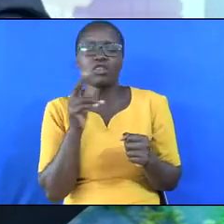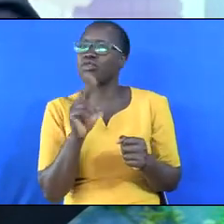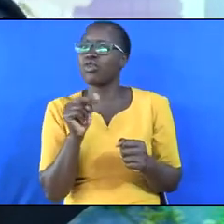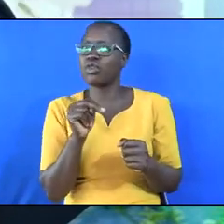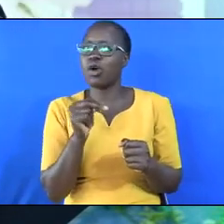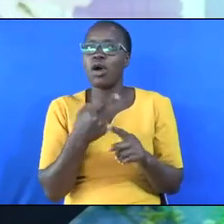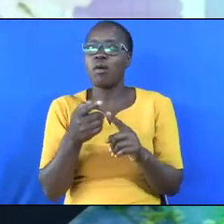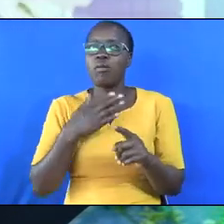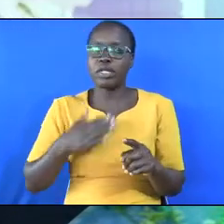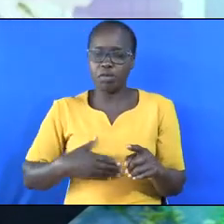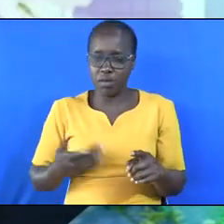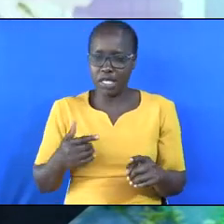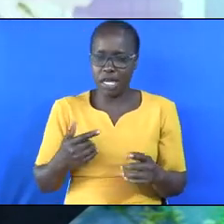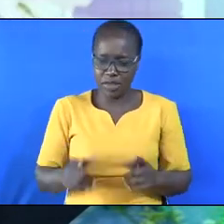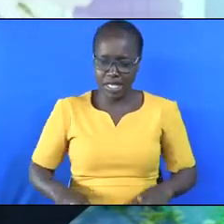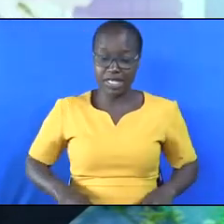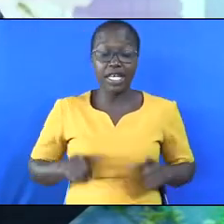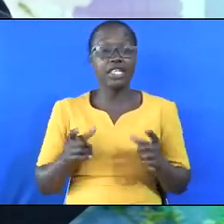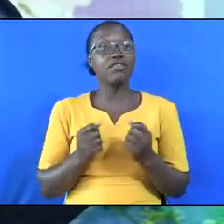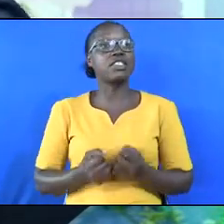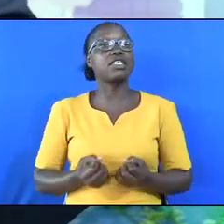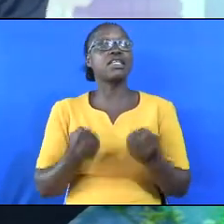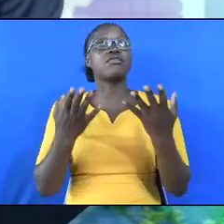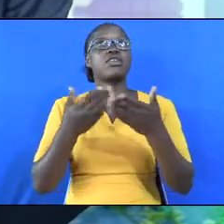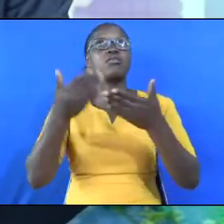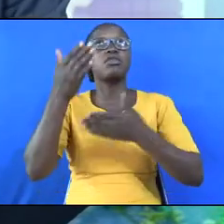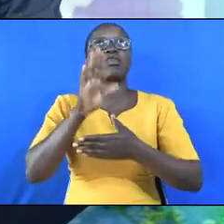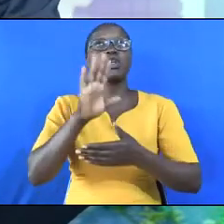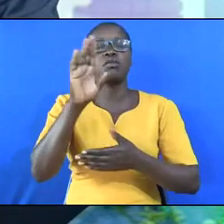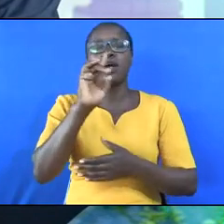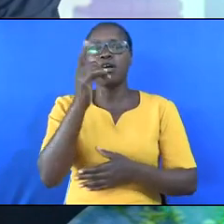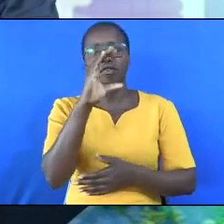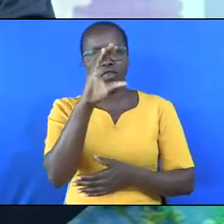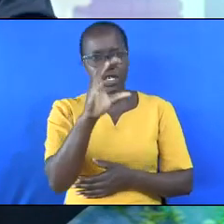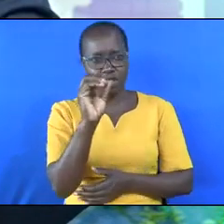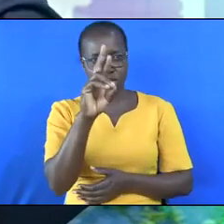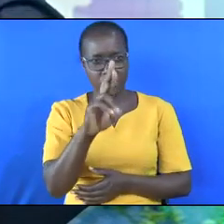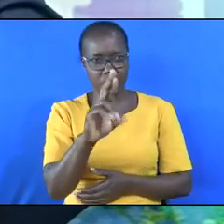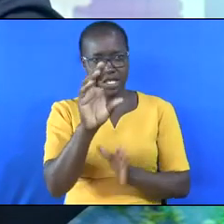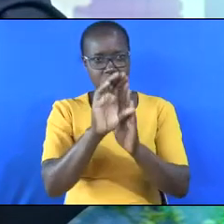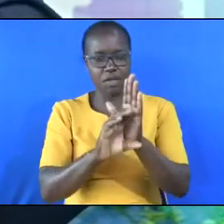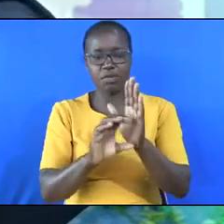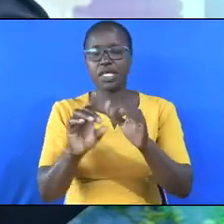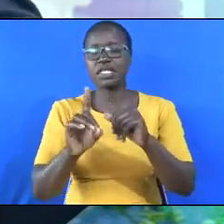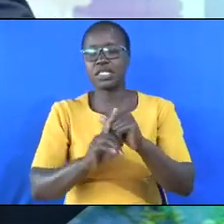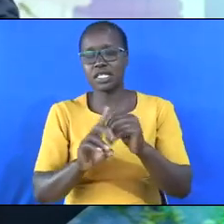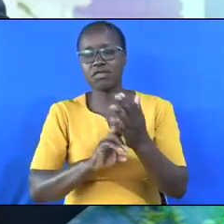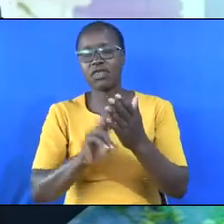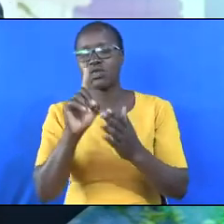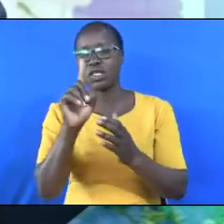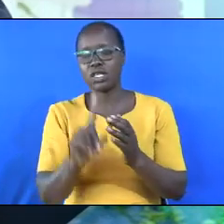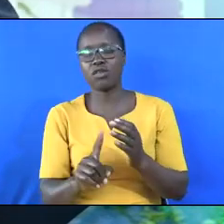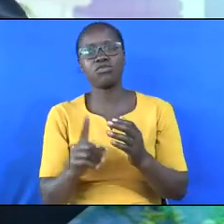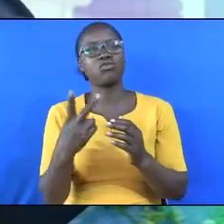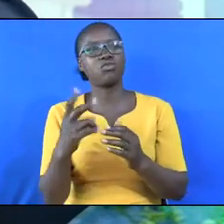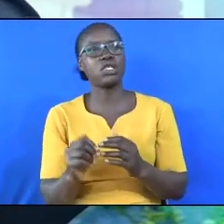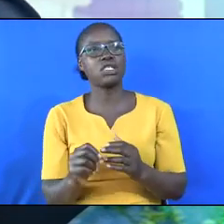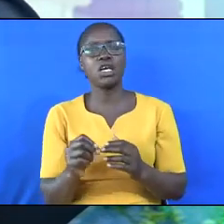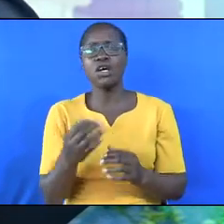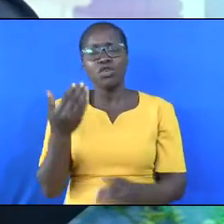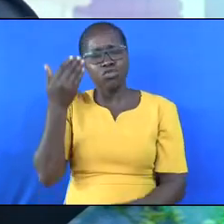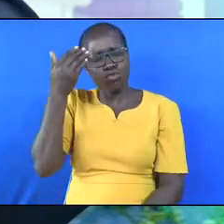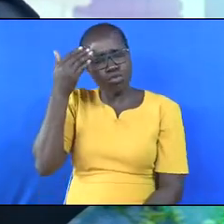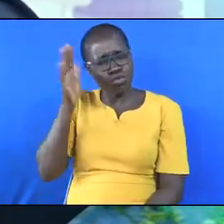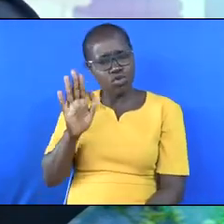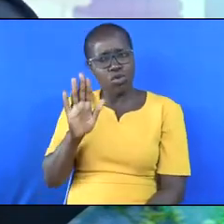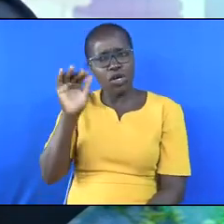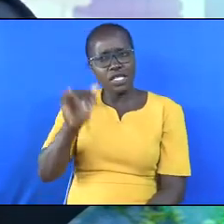bodies as a living sacrifice. 1 Corinthians 6, verse 9 and 20, we read that, oh, do you not know